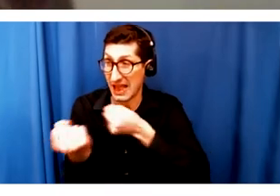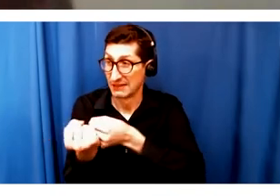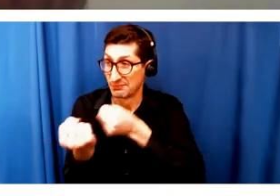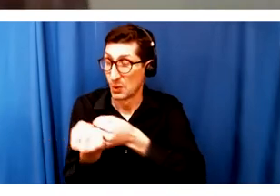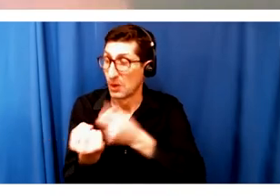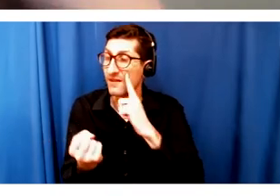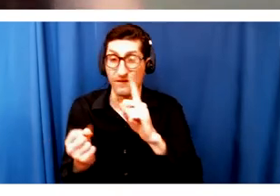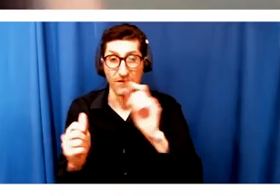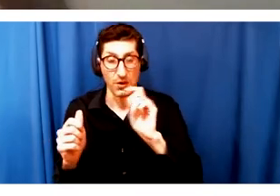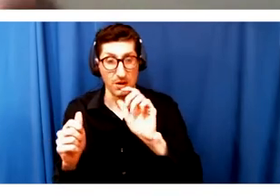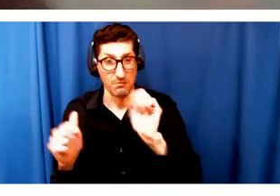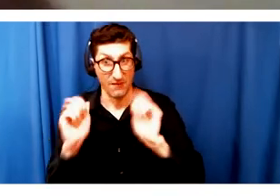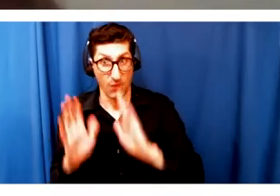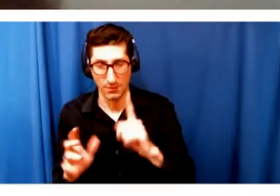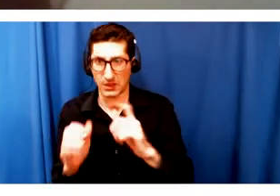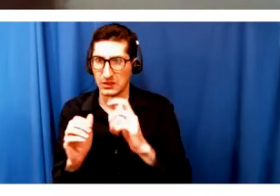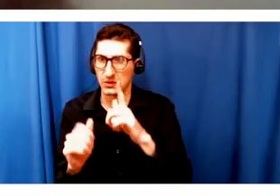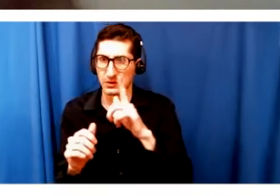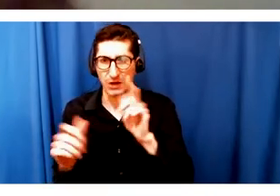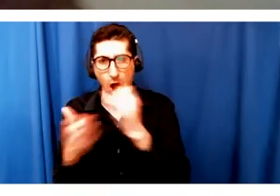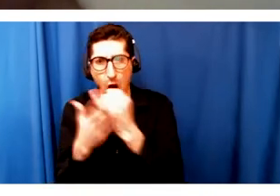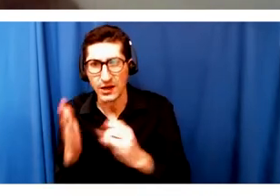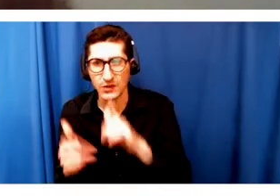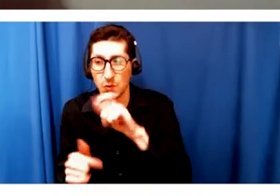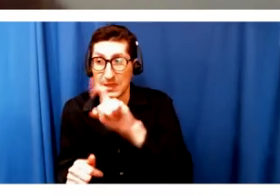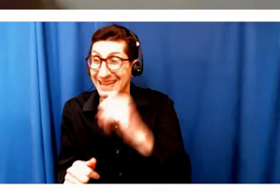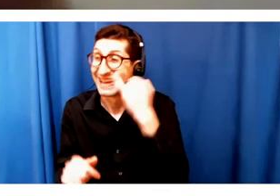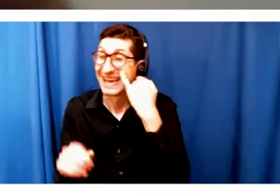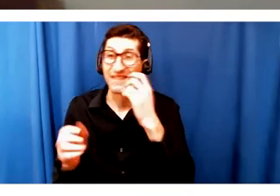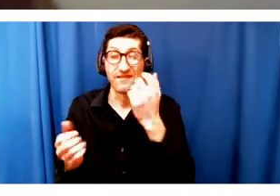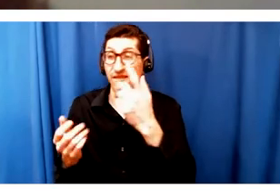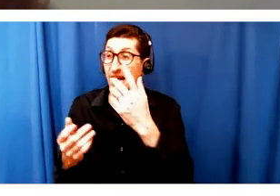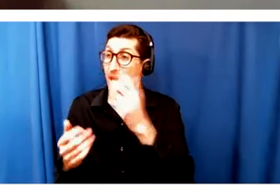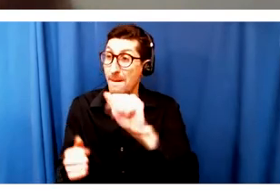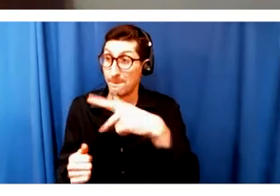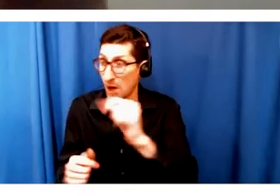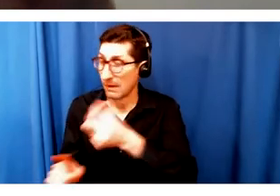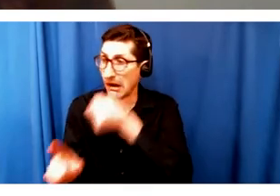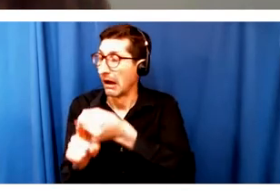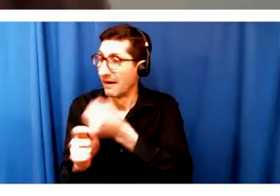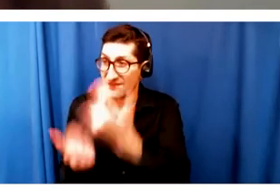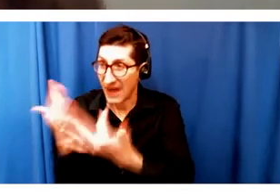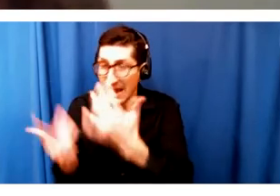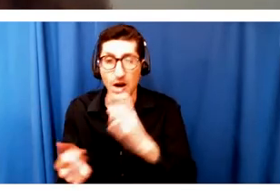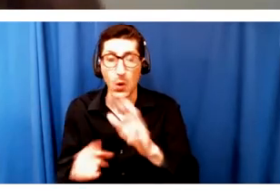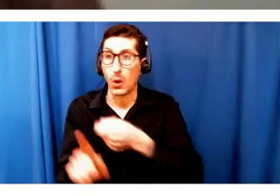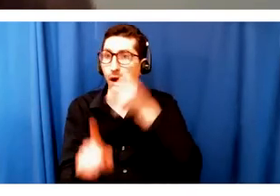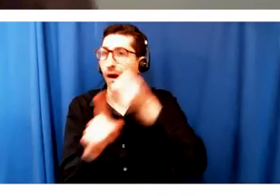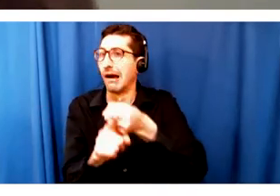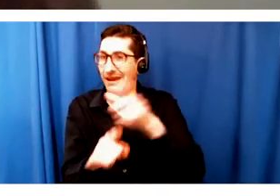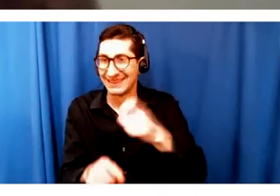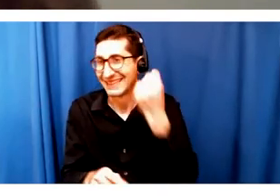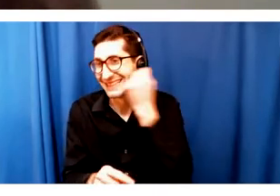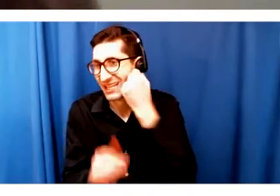for catastrophic events, a fire in your apartment, surprise dental surgery, you name it. But we've been working especially hard now